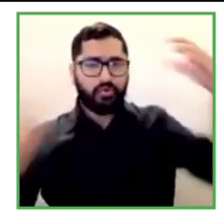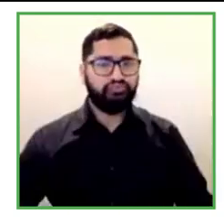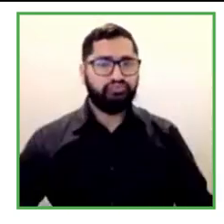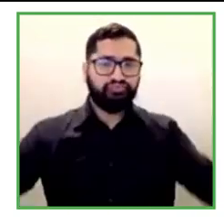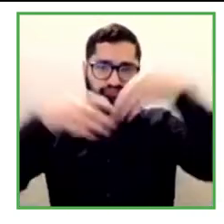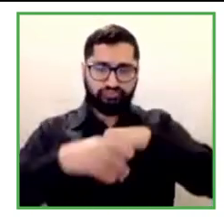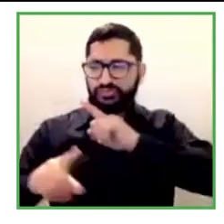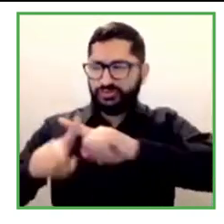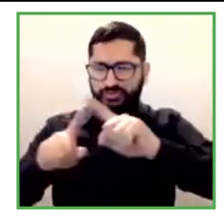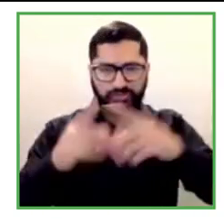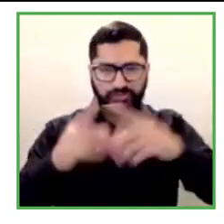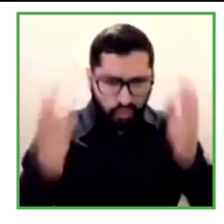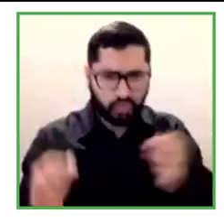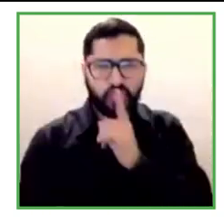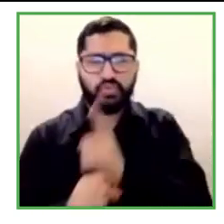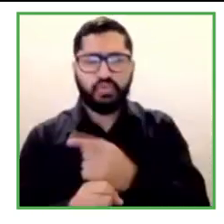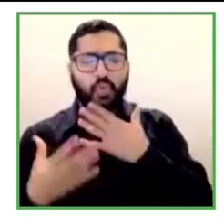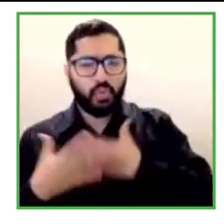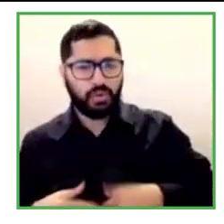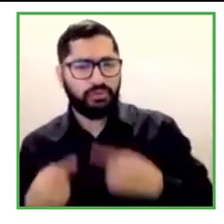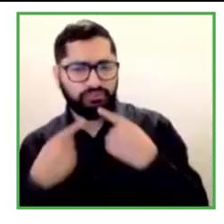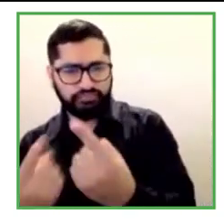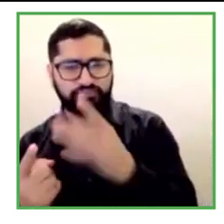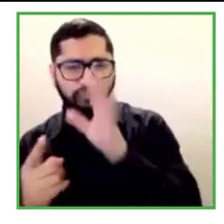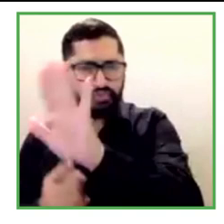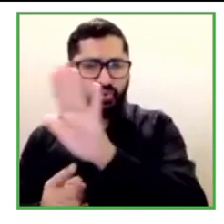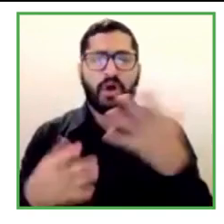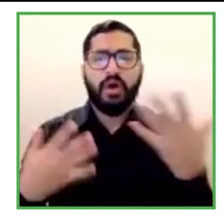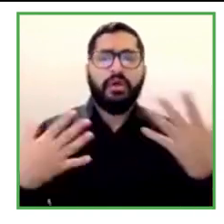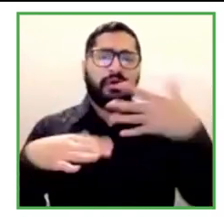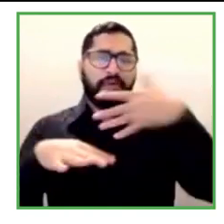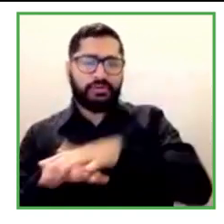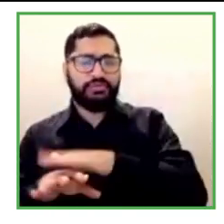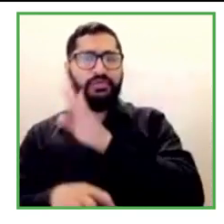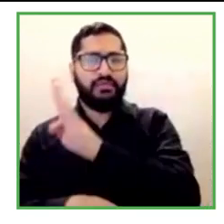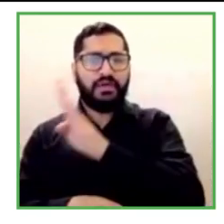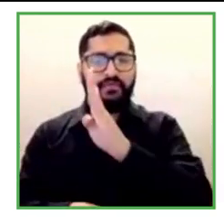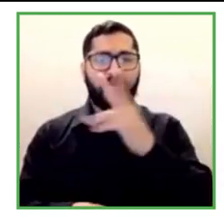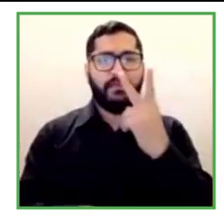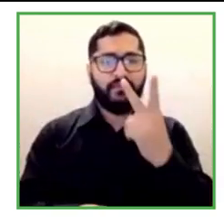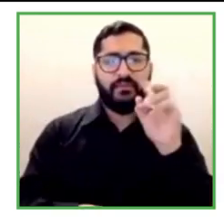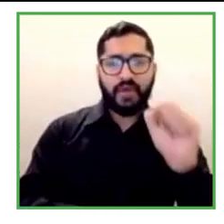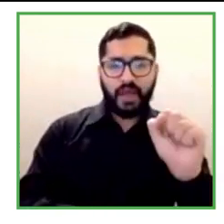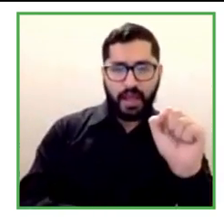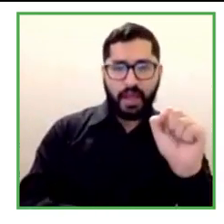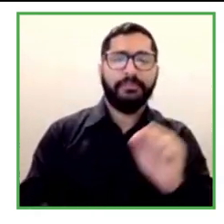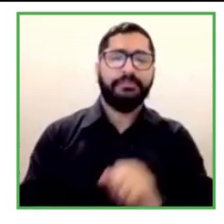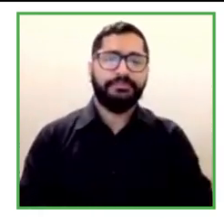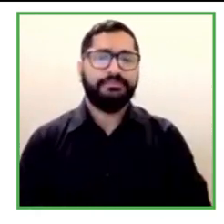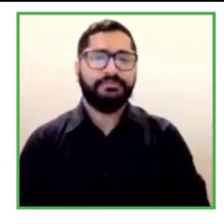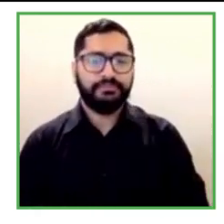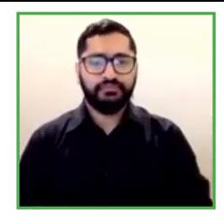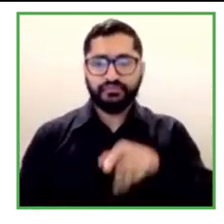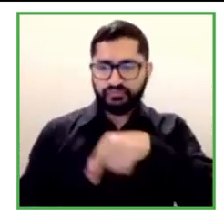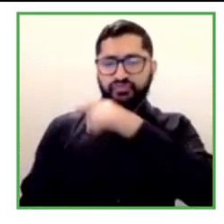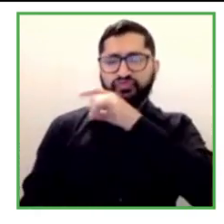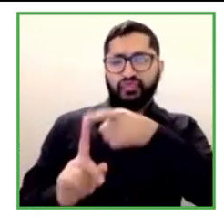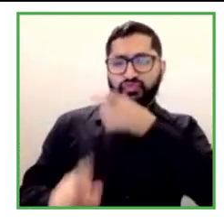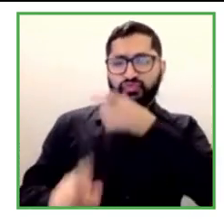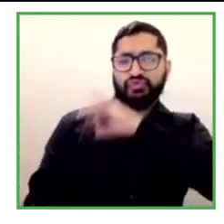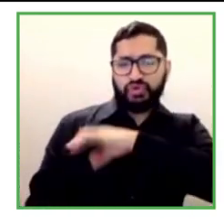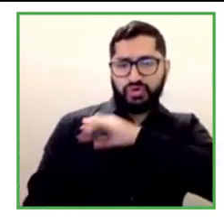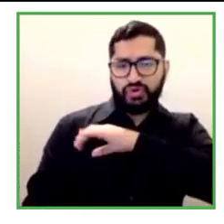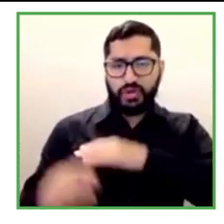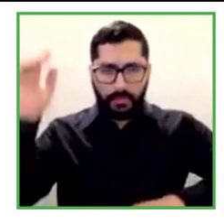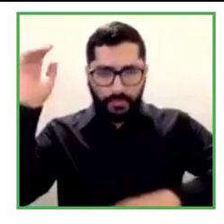tell a lot about our experience that we have with integration of BBA Chile and where we base